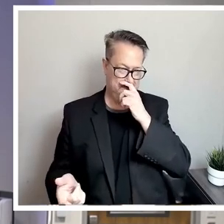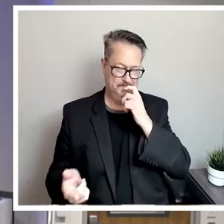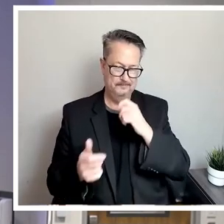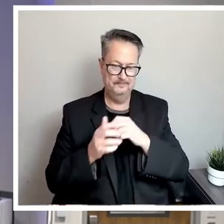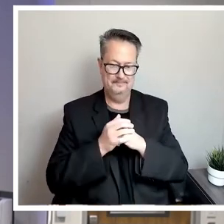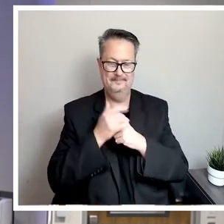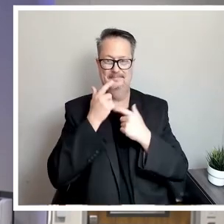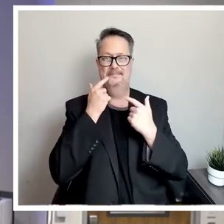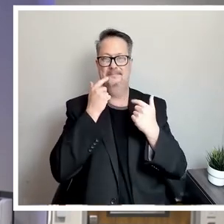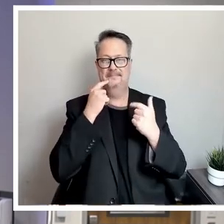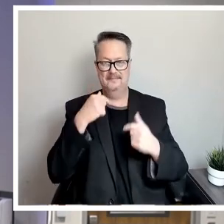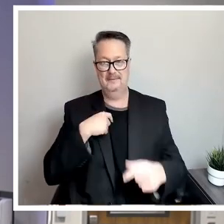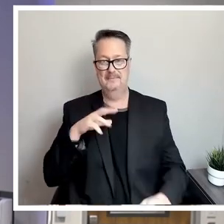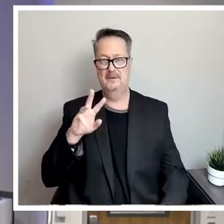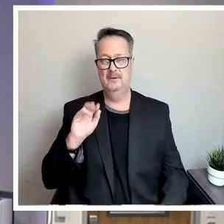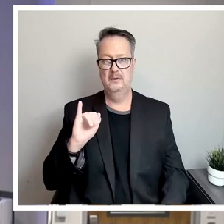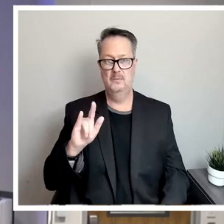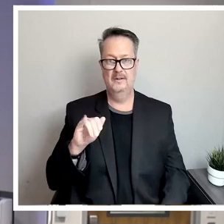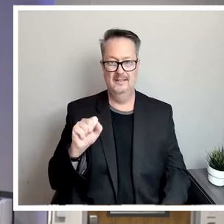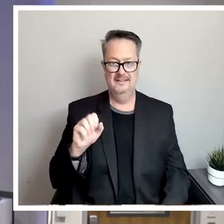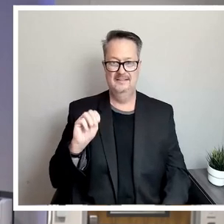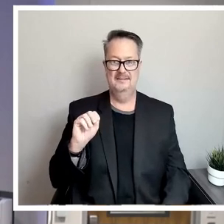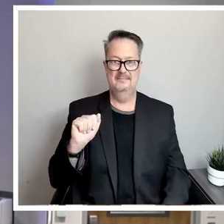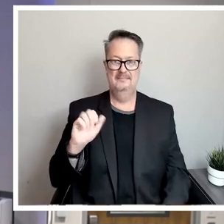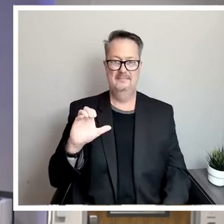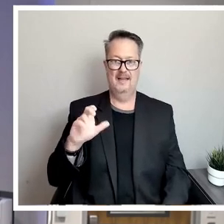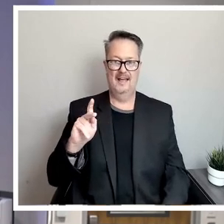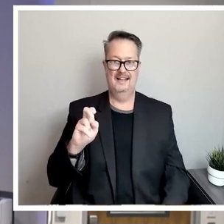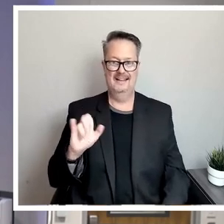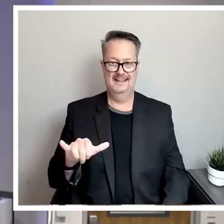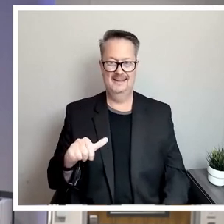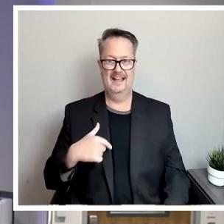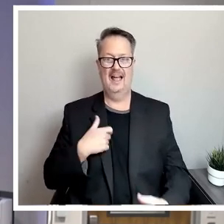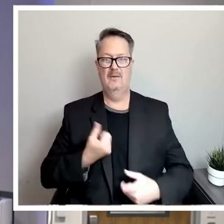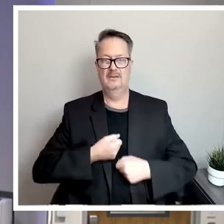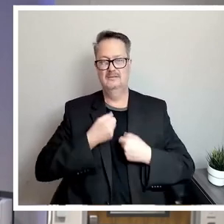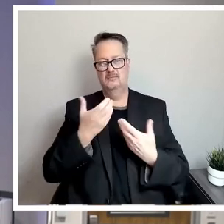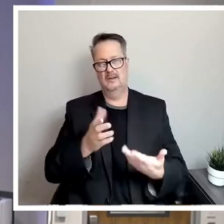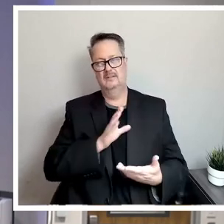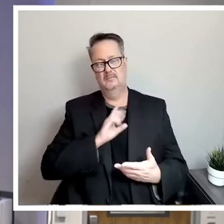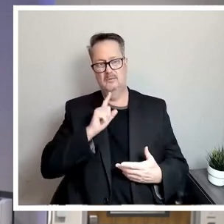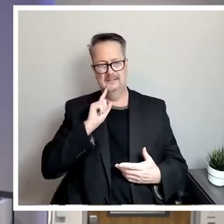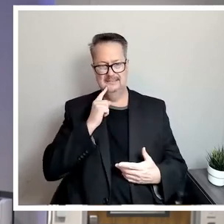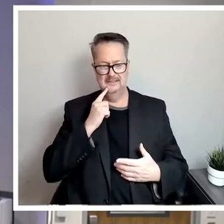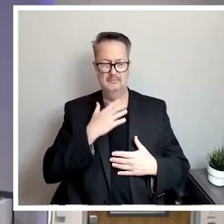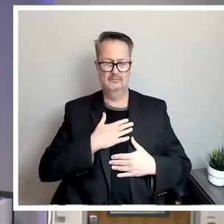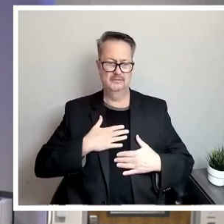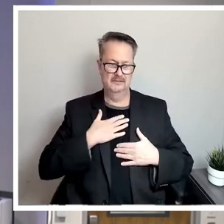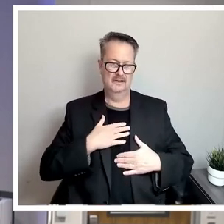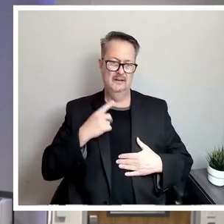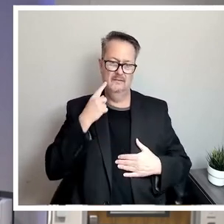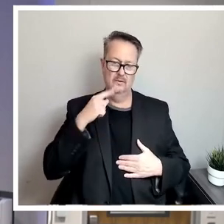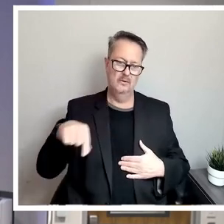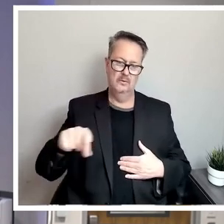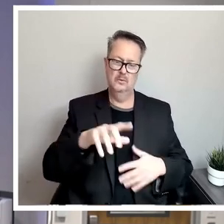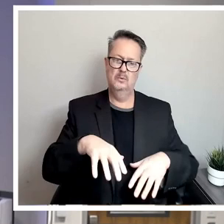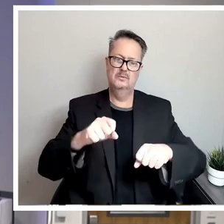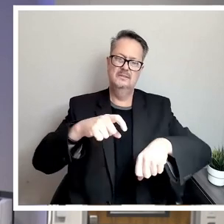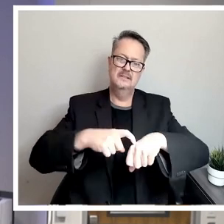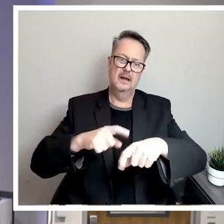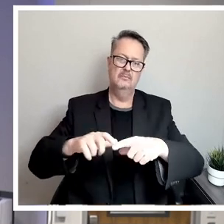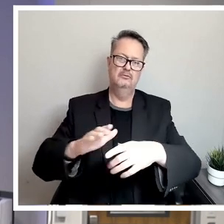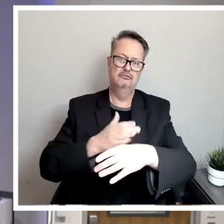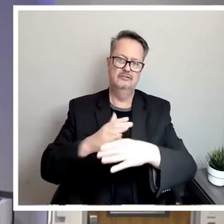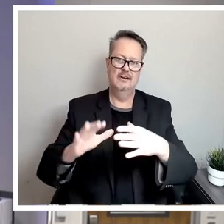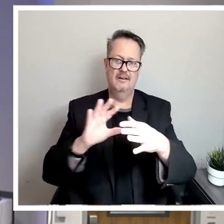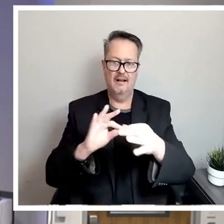This is Willis Mackey. I'd like to express the board's sincere appreciation to everyone who took their time to share comments and questions with